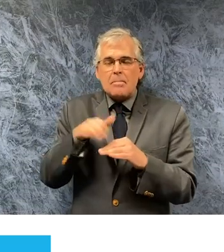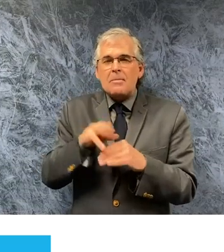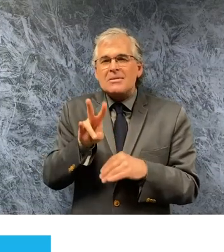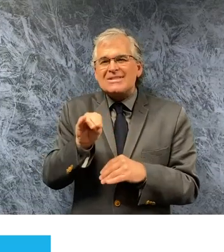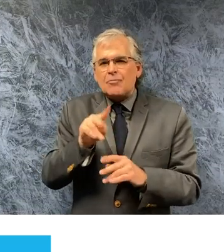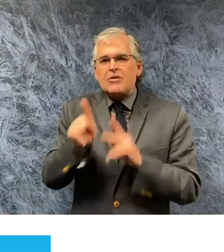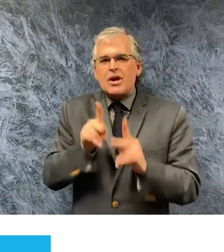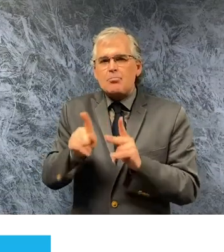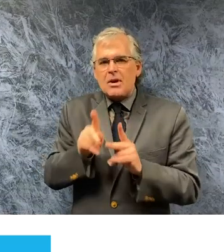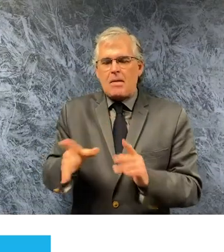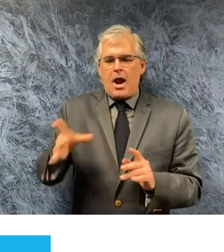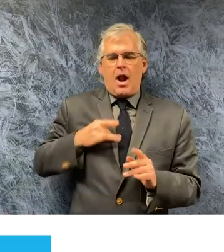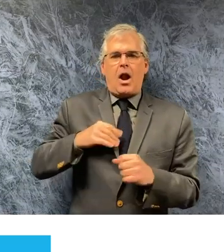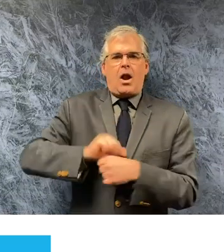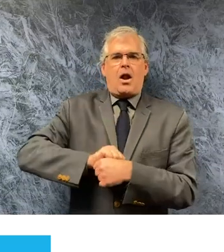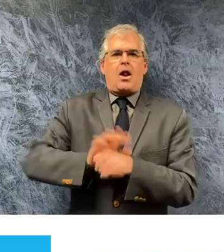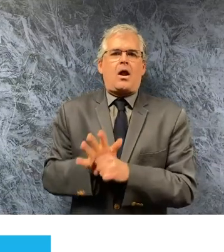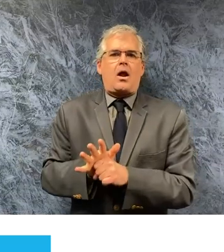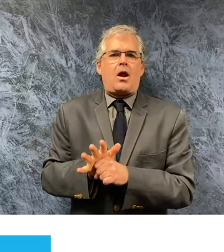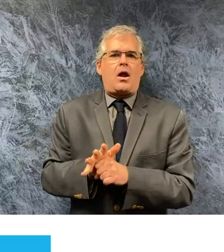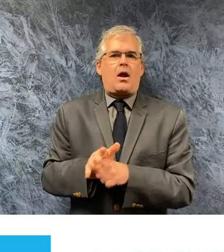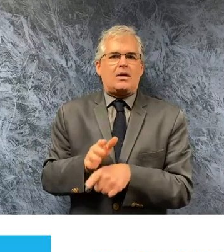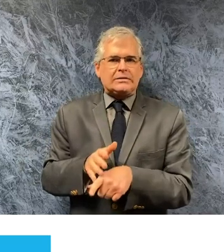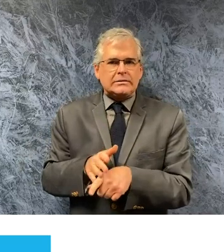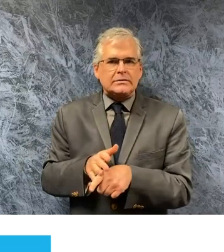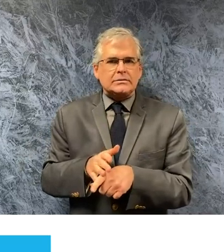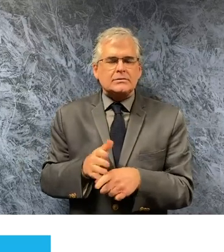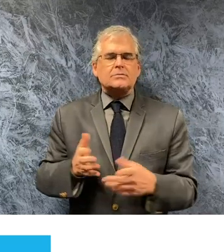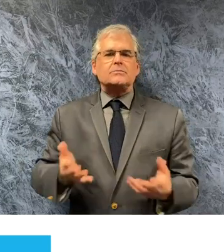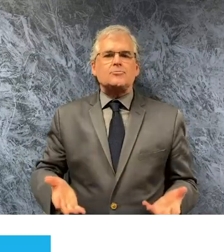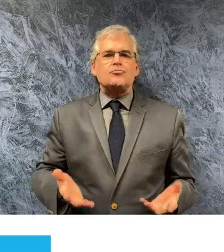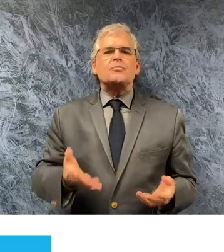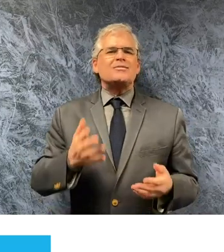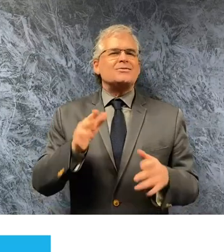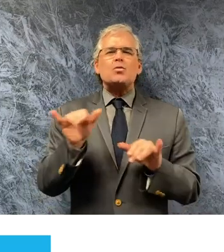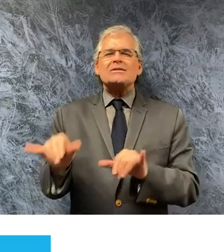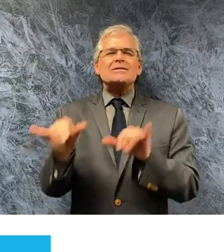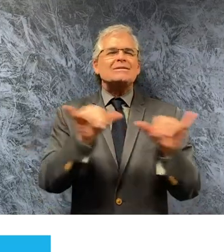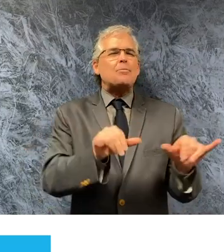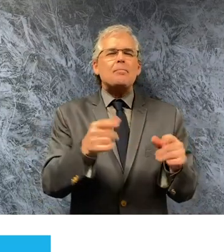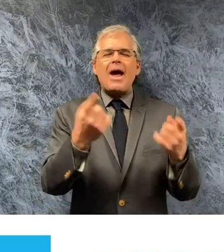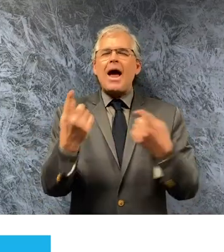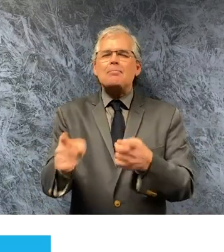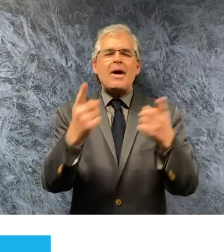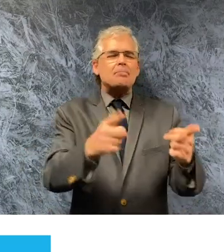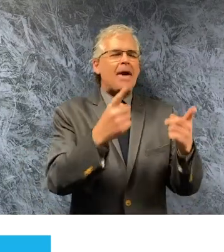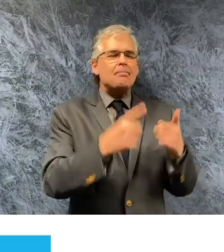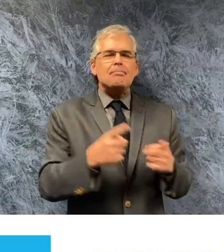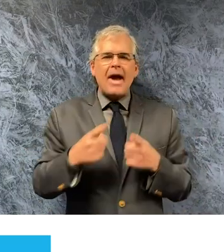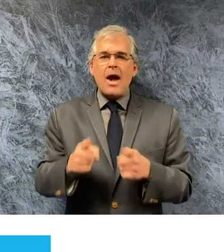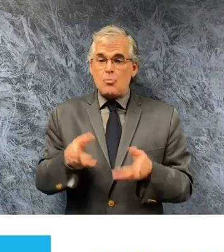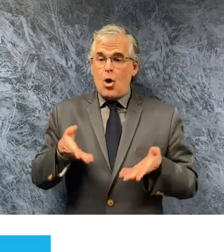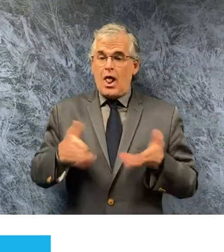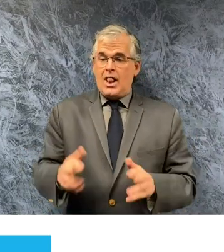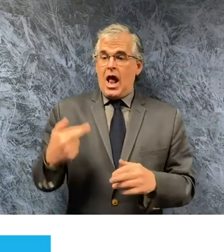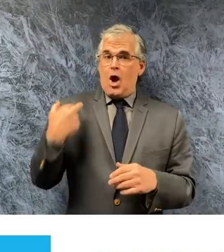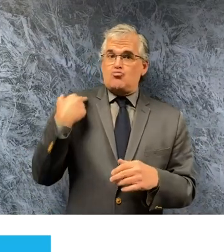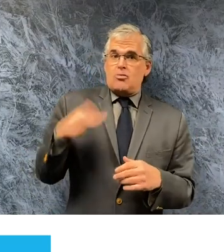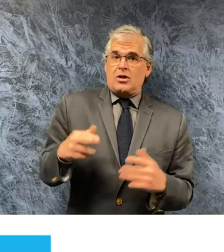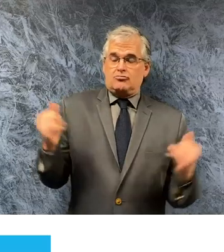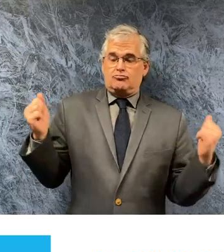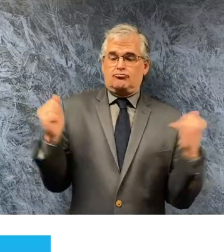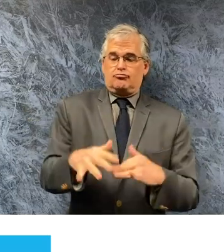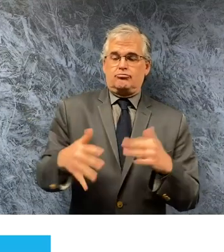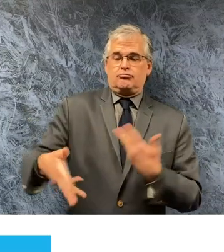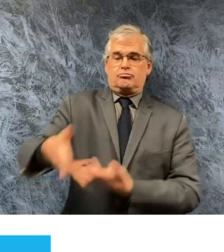this outbreak example is in addition to the many examples across the country where religious gatherings at places of worship have